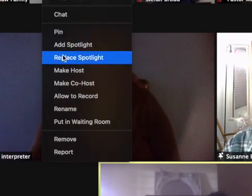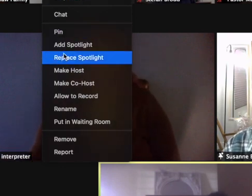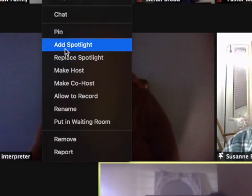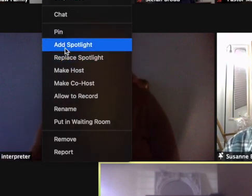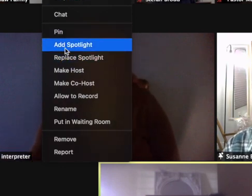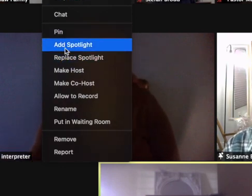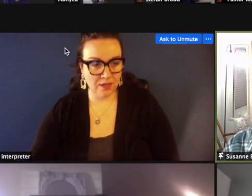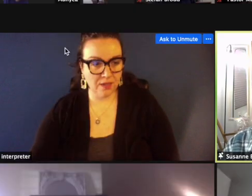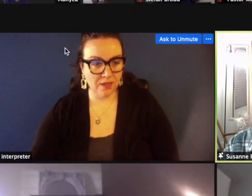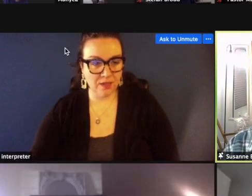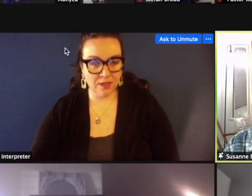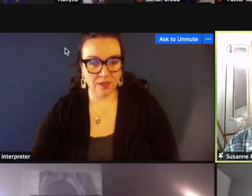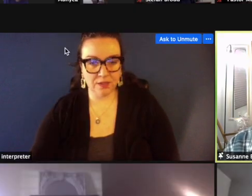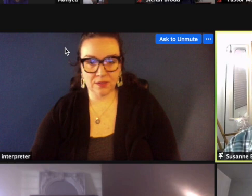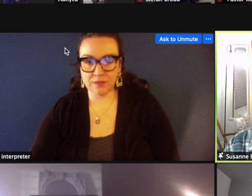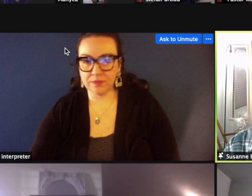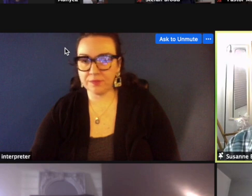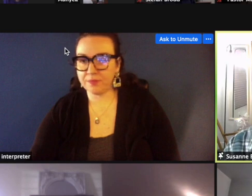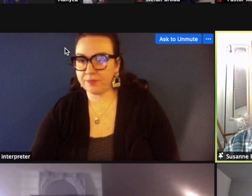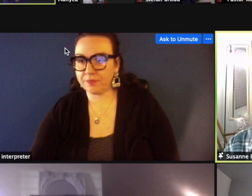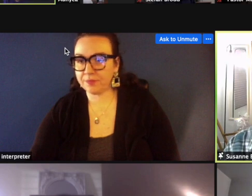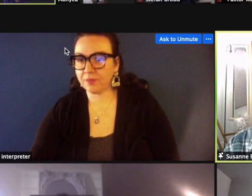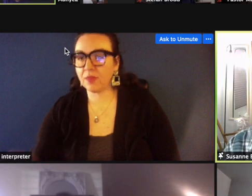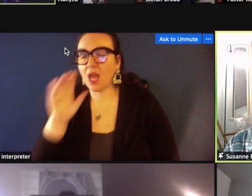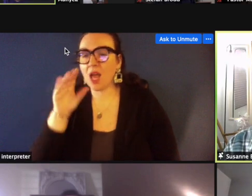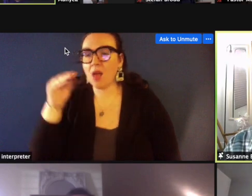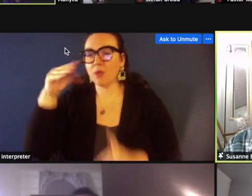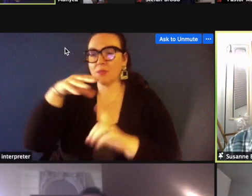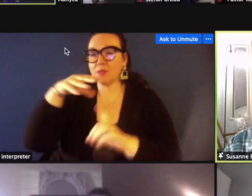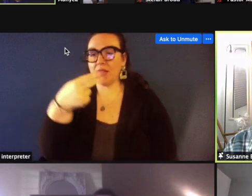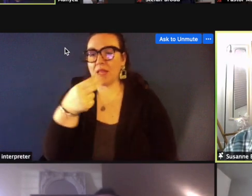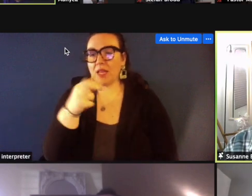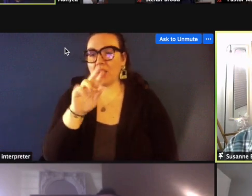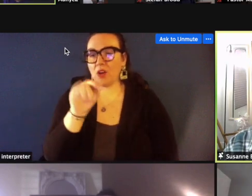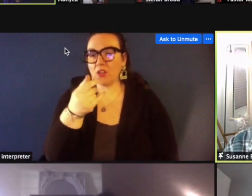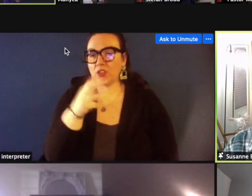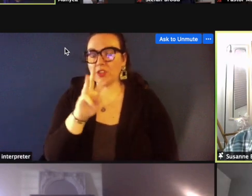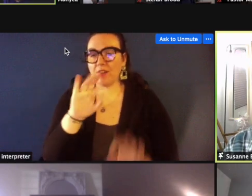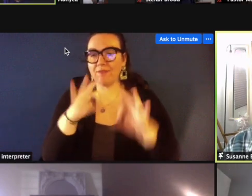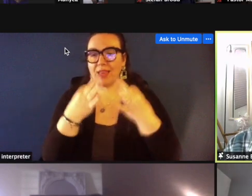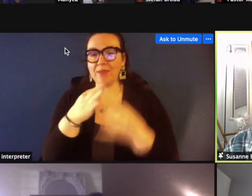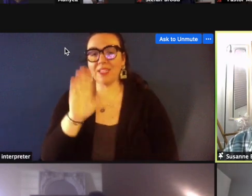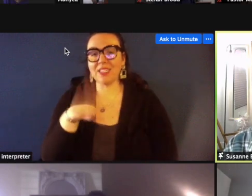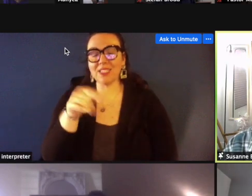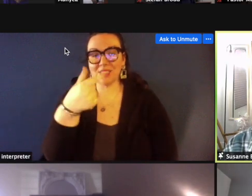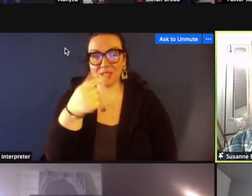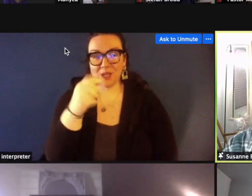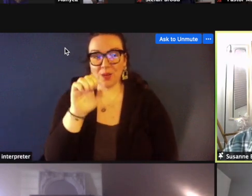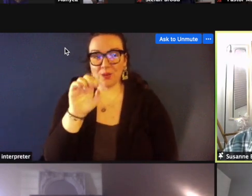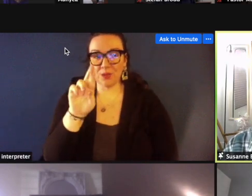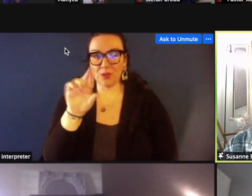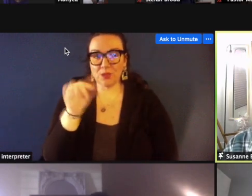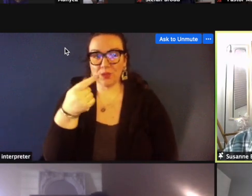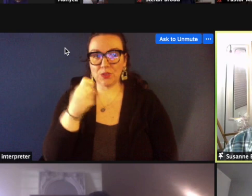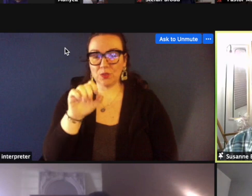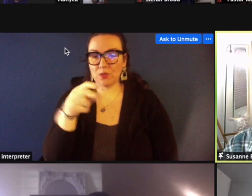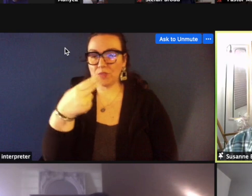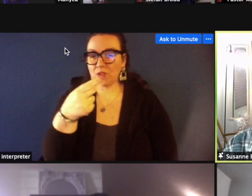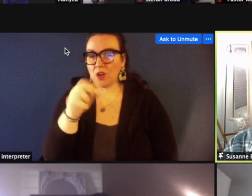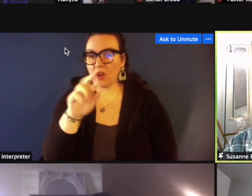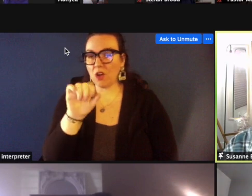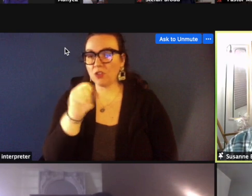yeah very good okay so george harshaw was a board member and an active participant